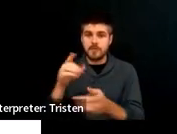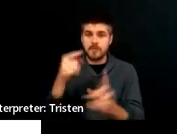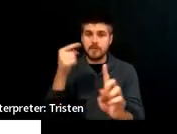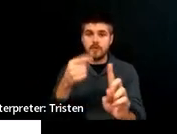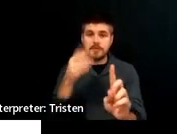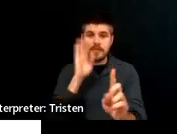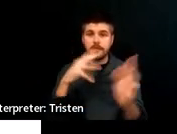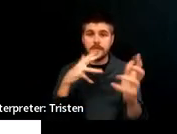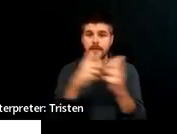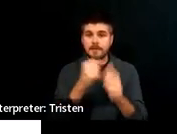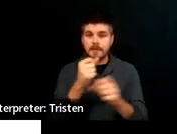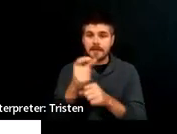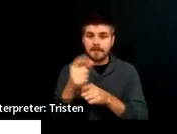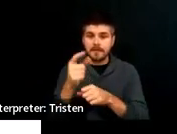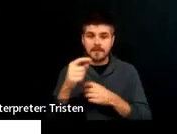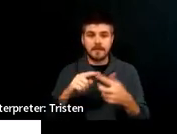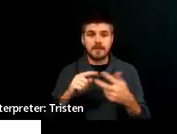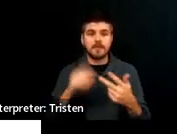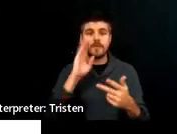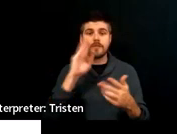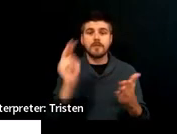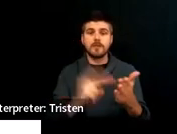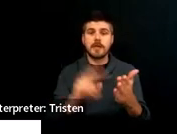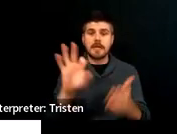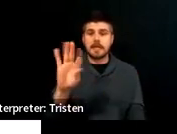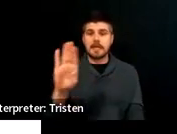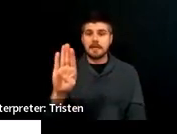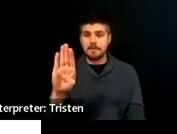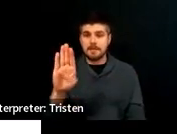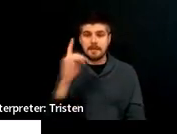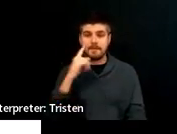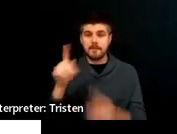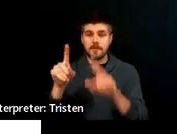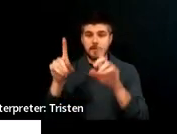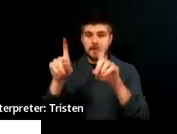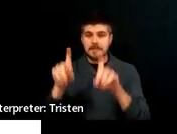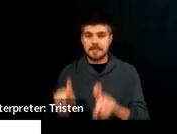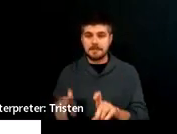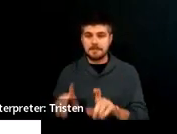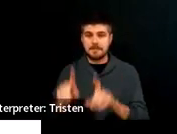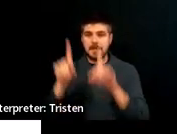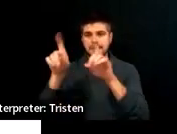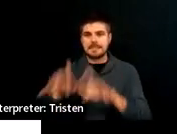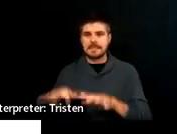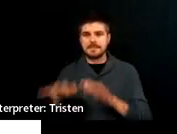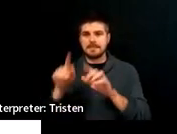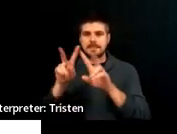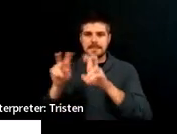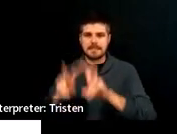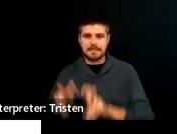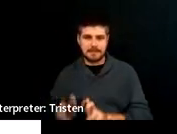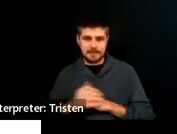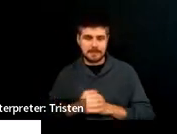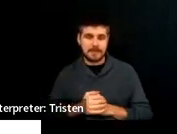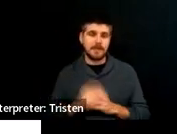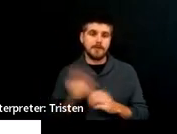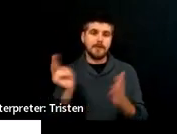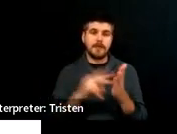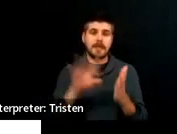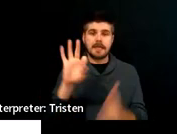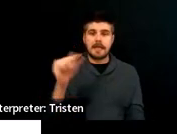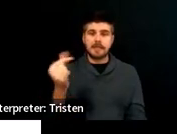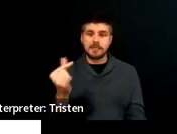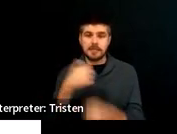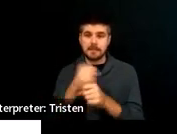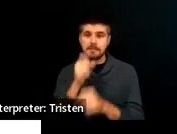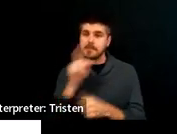look in 9B of the IEP to look for assessments. We look in 9G to make sure there are